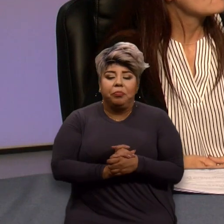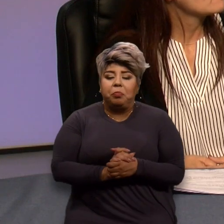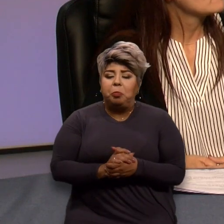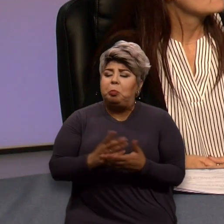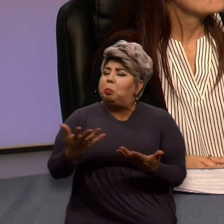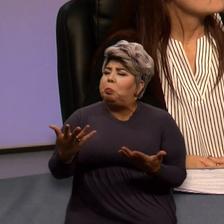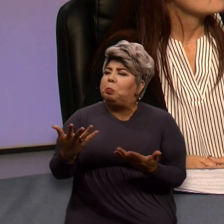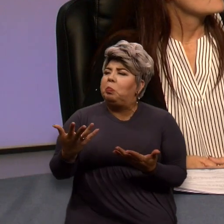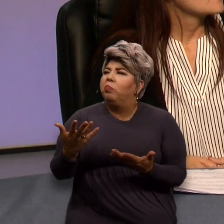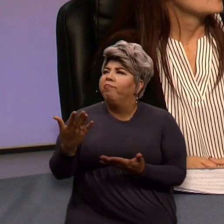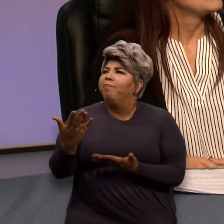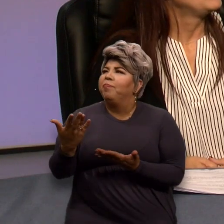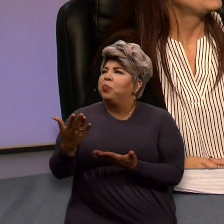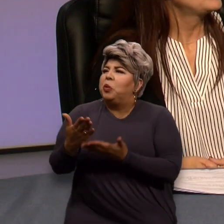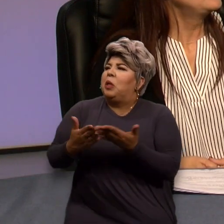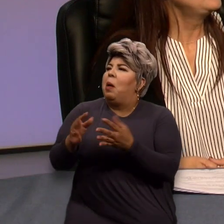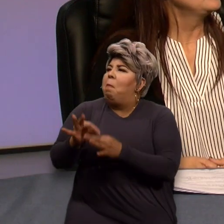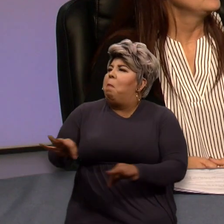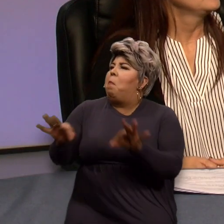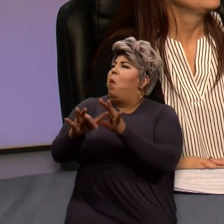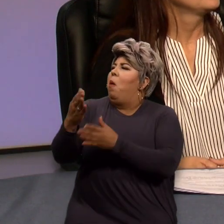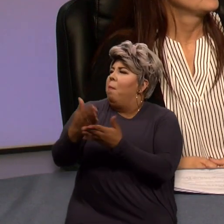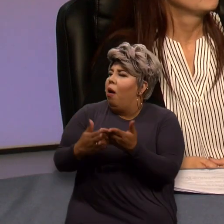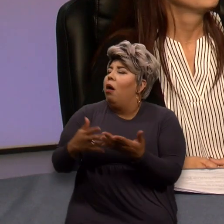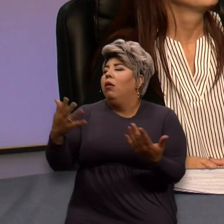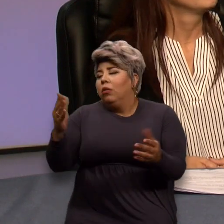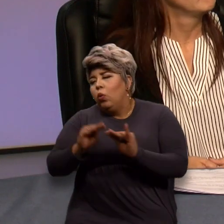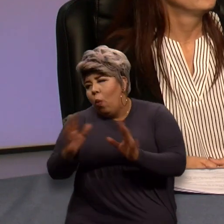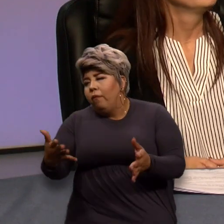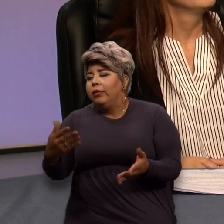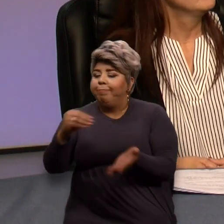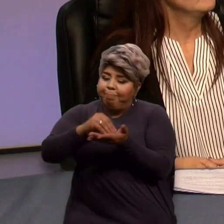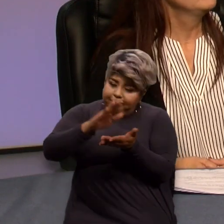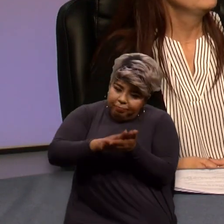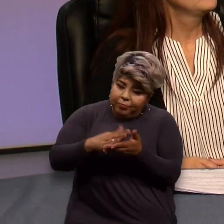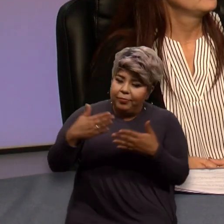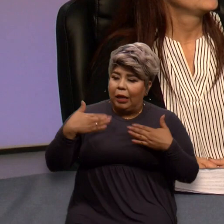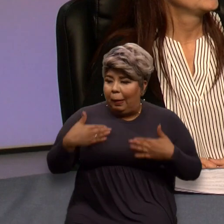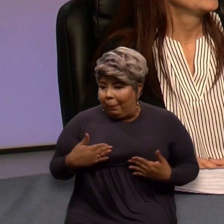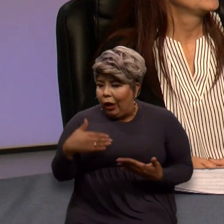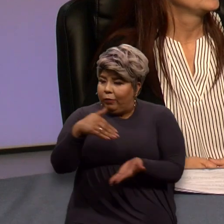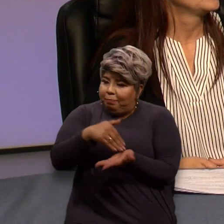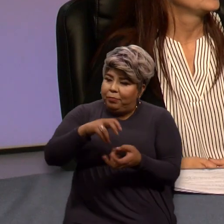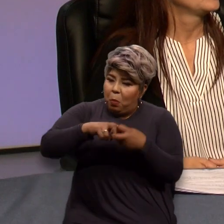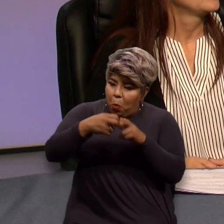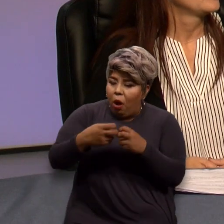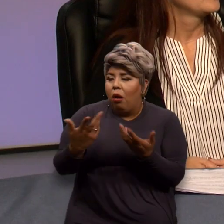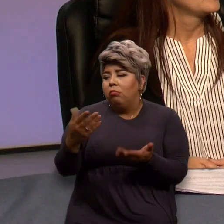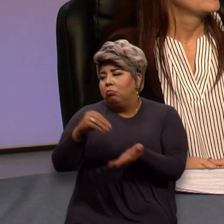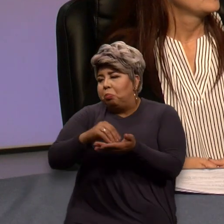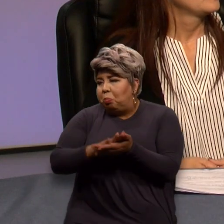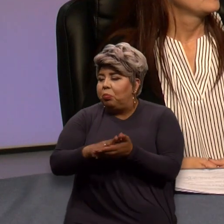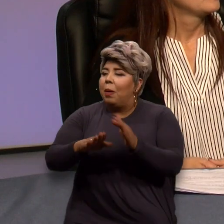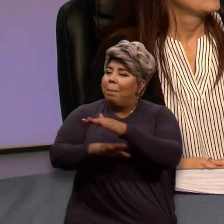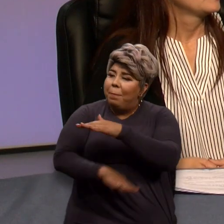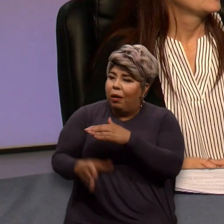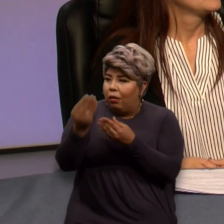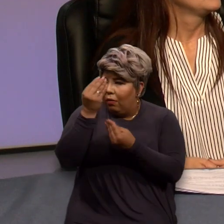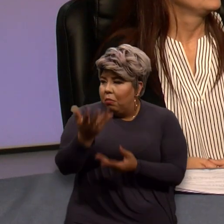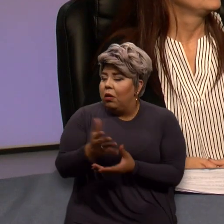highlights of this system? And when you think about, okay, you put your medical condition down, you put some of the basic information down there.